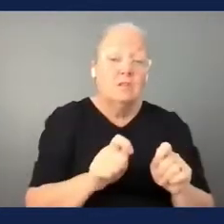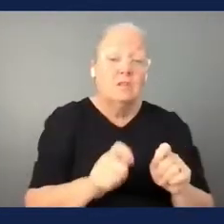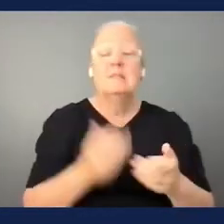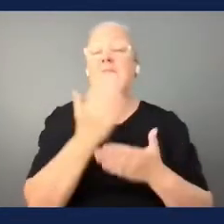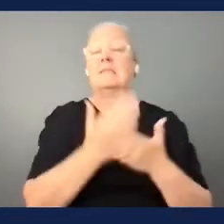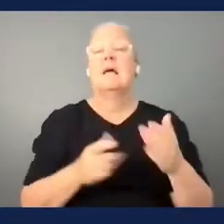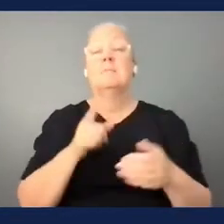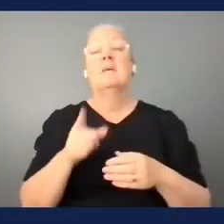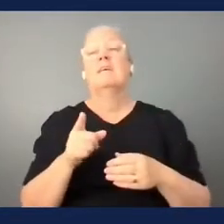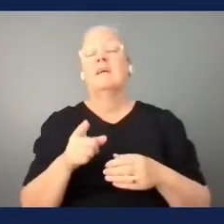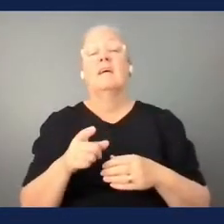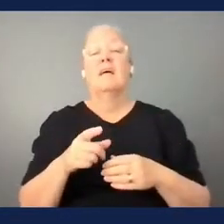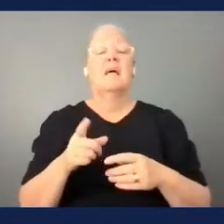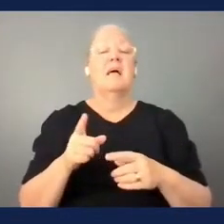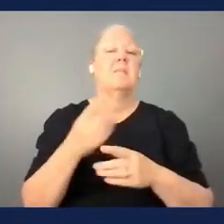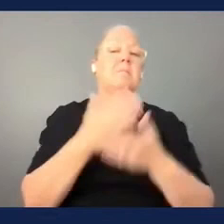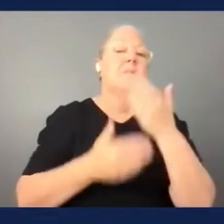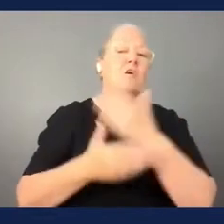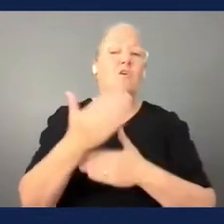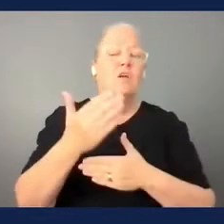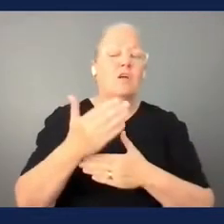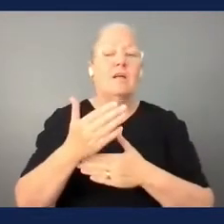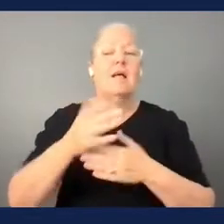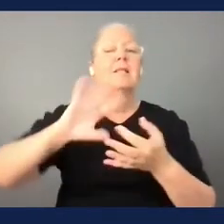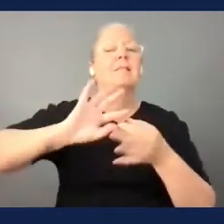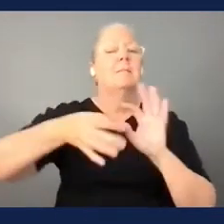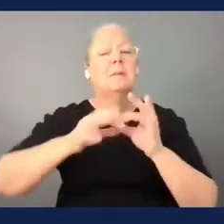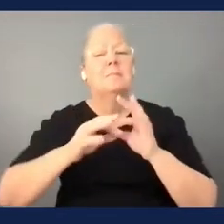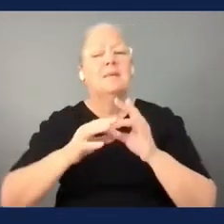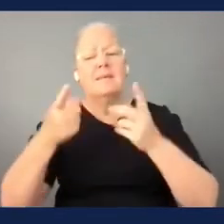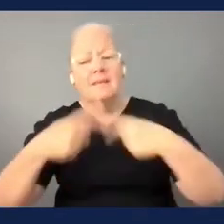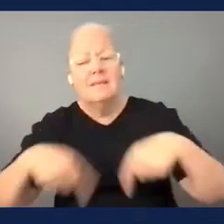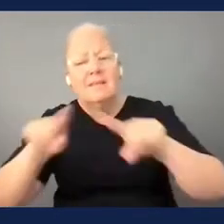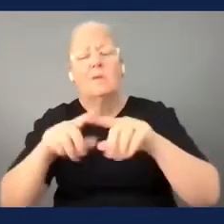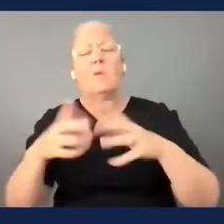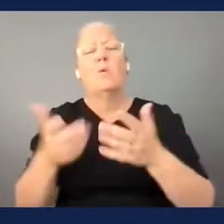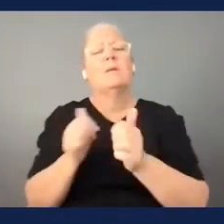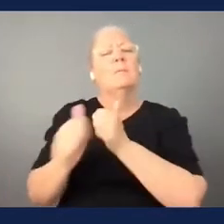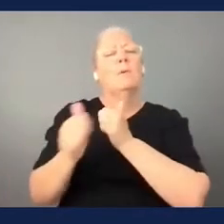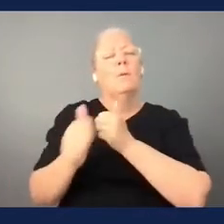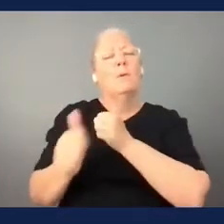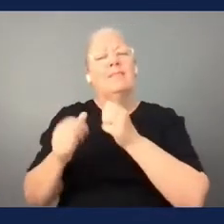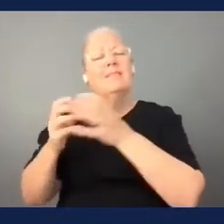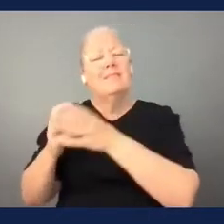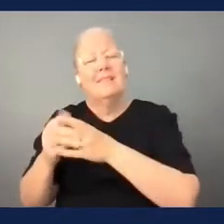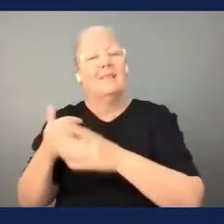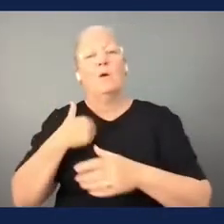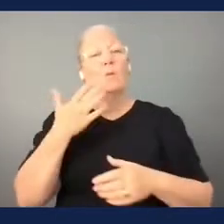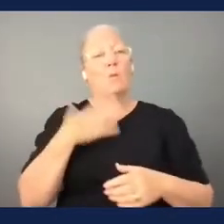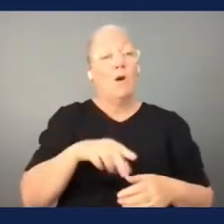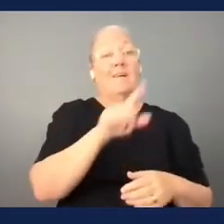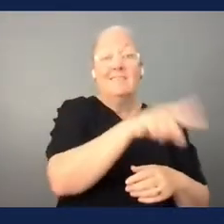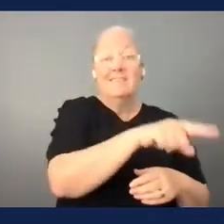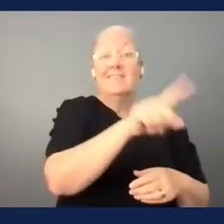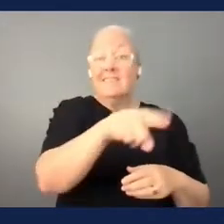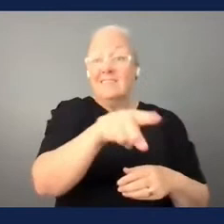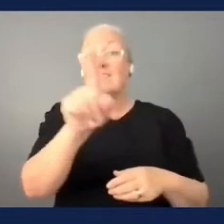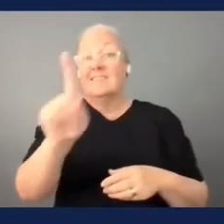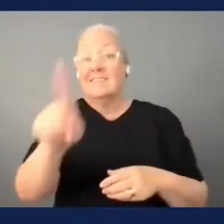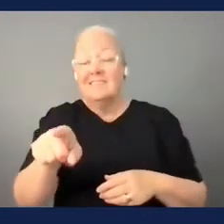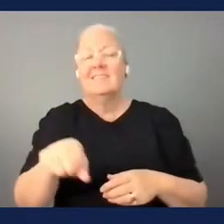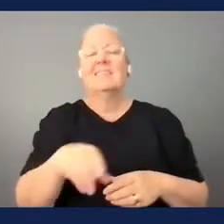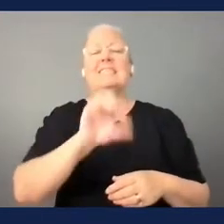committee or sometimes an independent disability sports organization so the key is just to link in all these key stakeholders the football